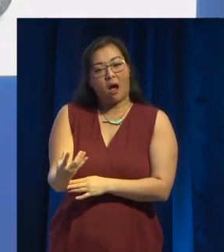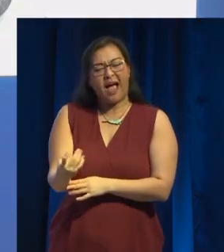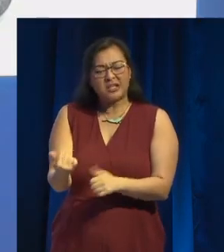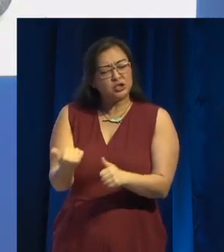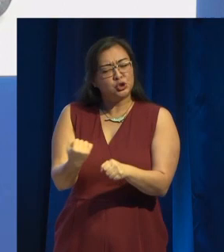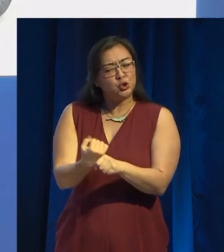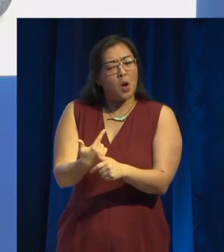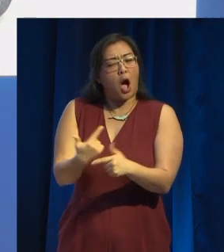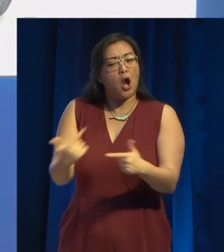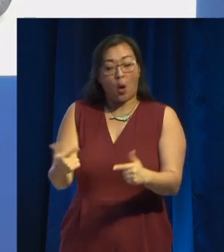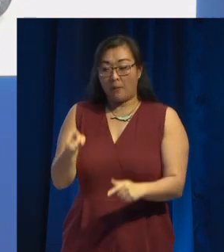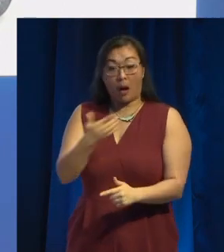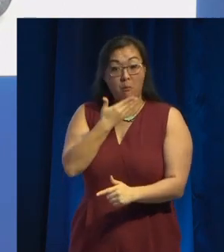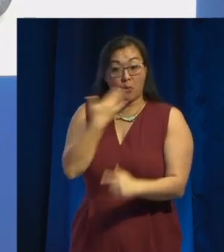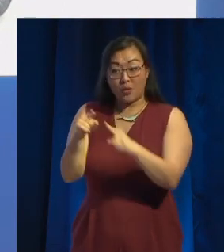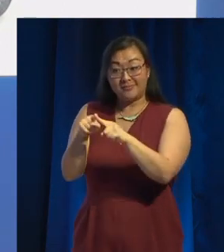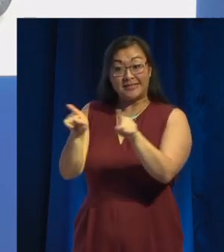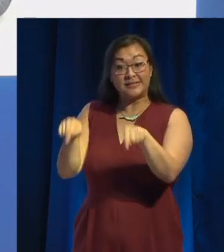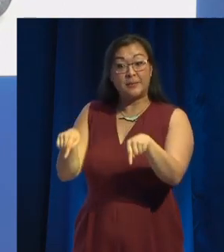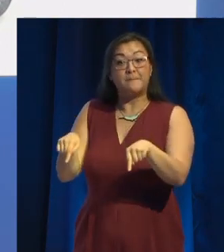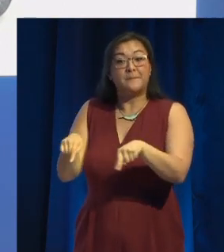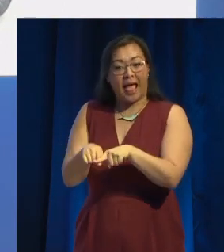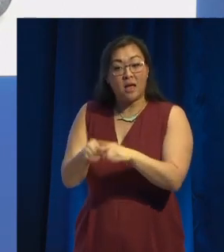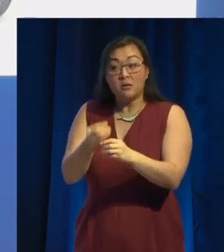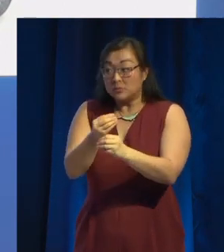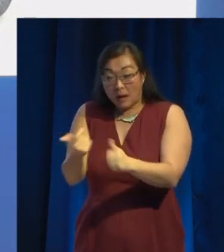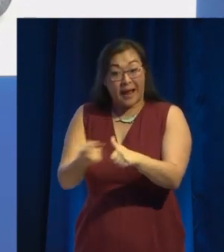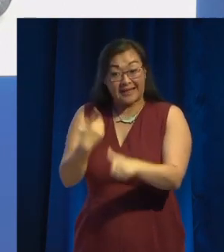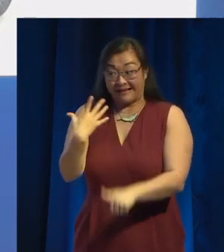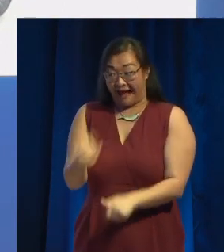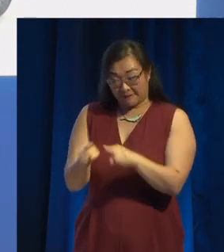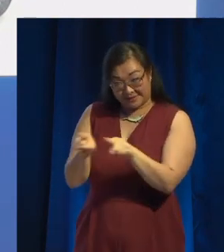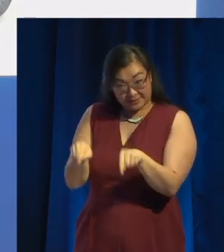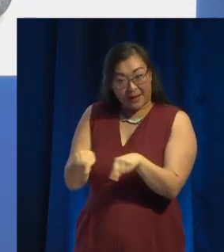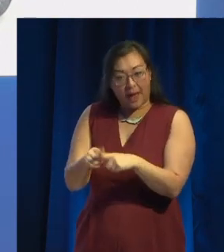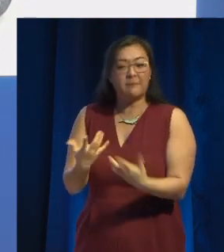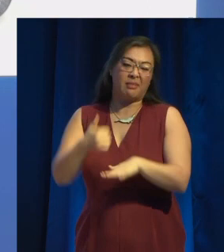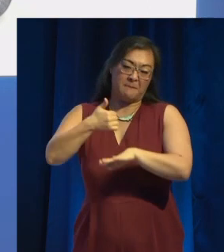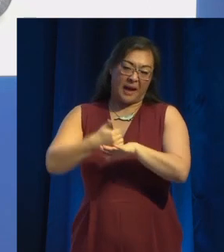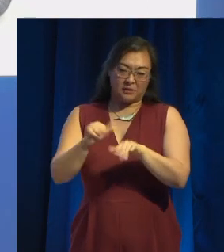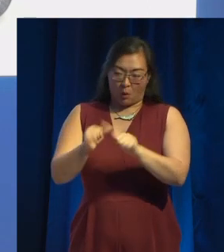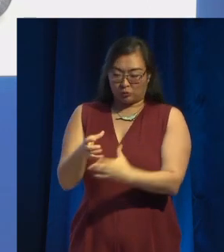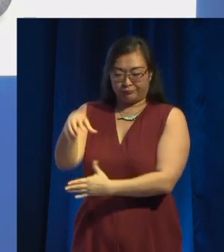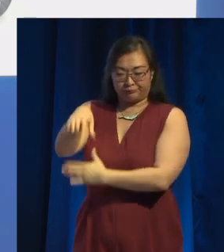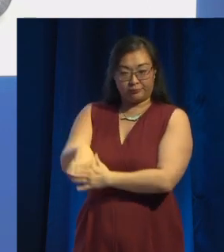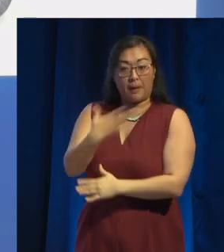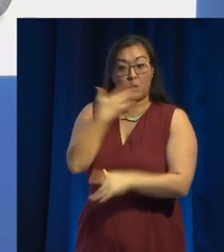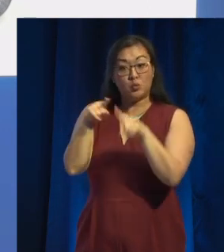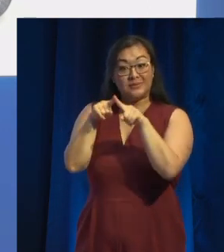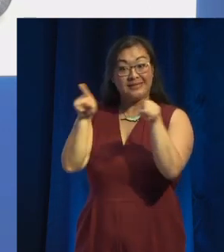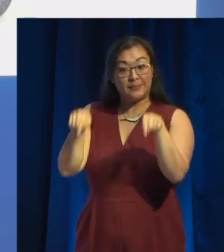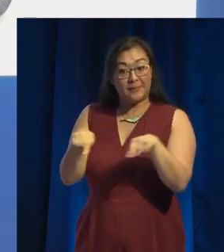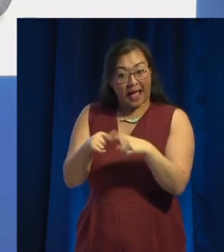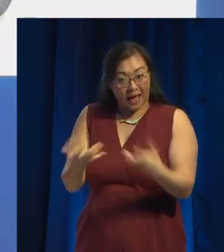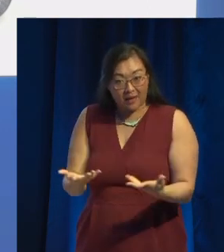display. There are versions of Alexa that do have displays, but you've got to work with the base model, which is this one, without. So, all of a sudden,